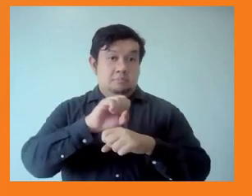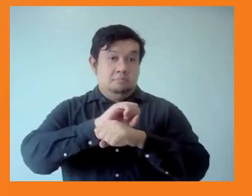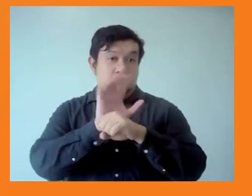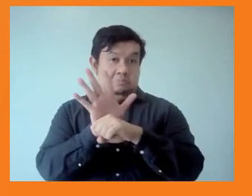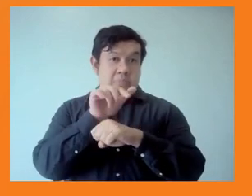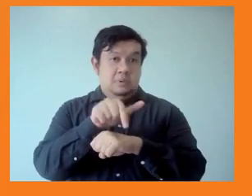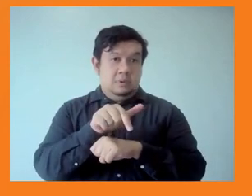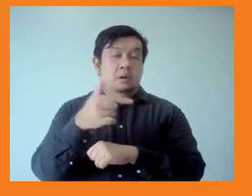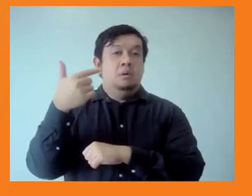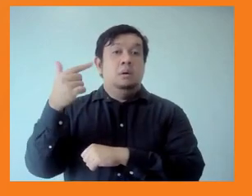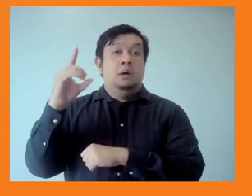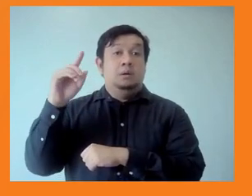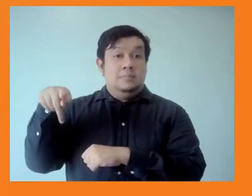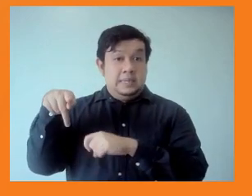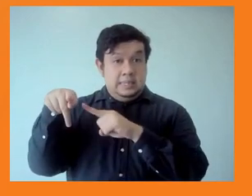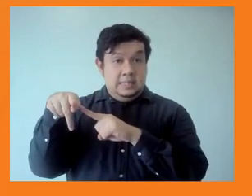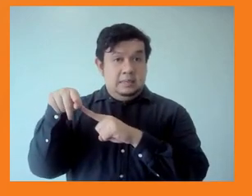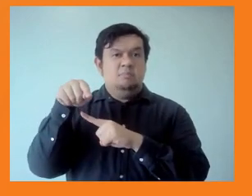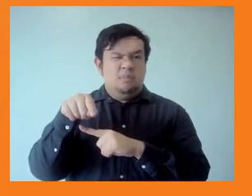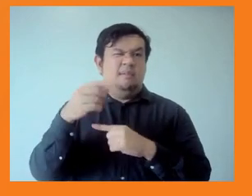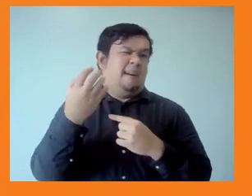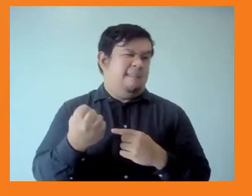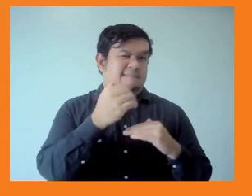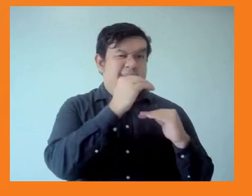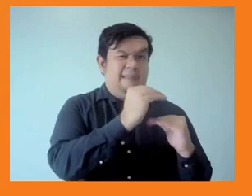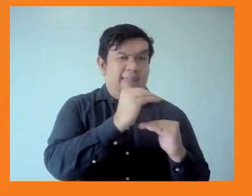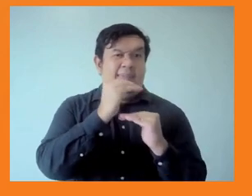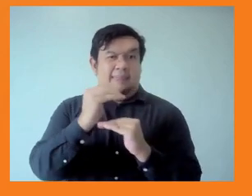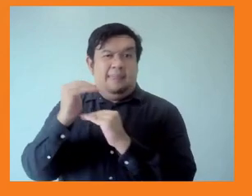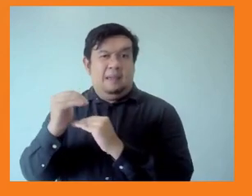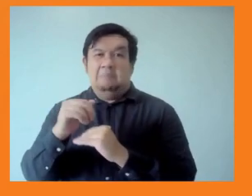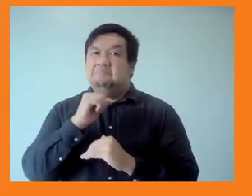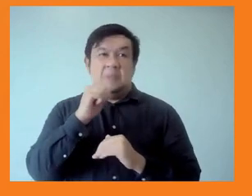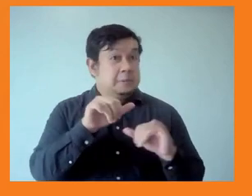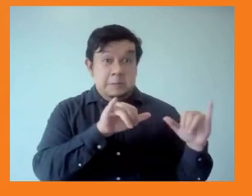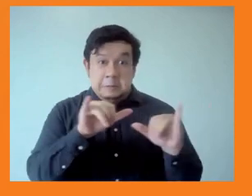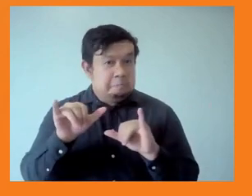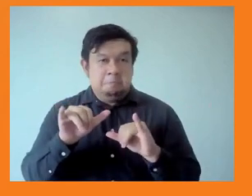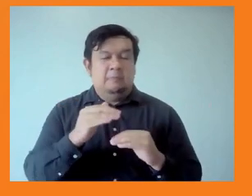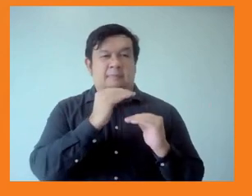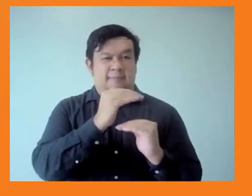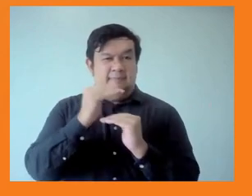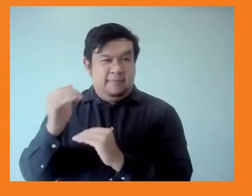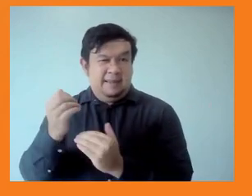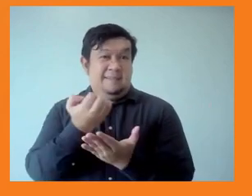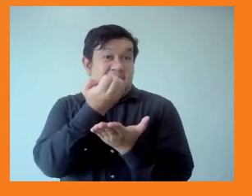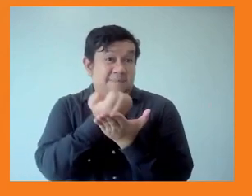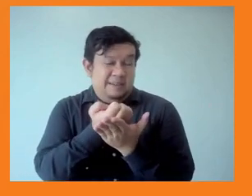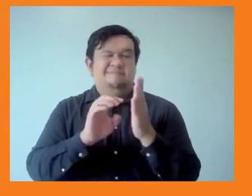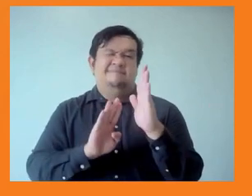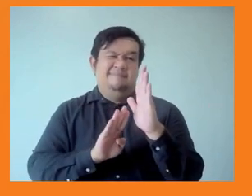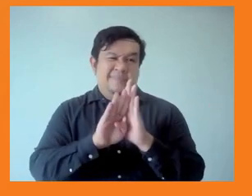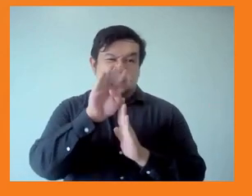that it's an inadequate measure of social and economic progress. It has all these exclusions that I talked about earlier,